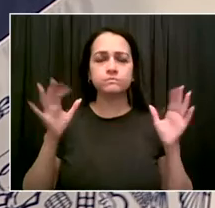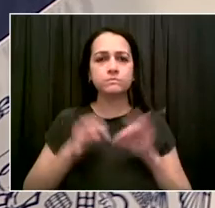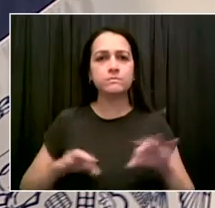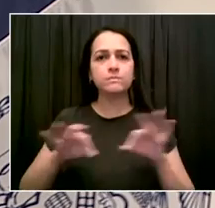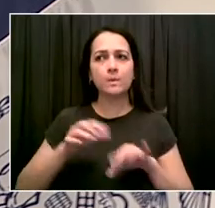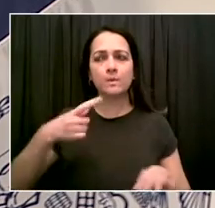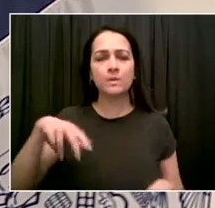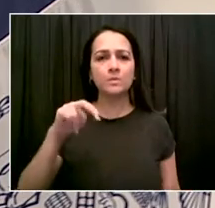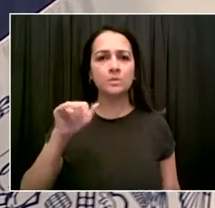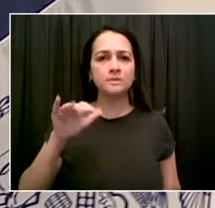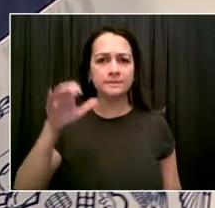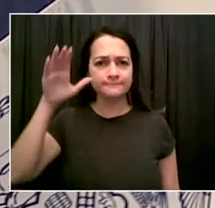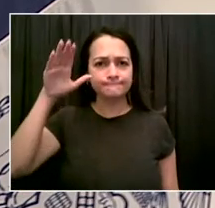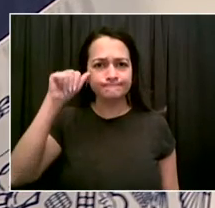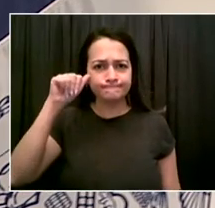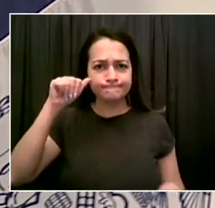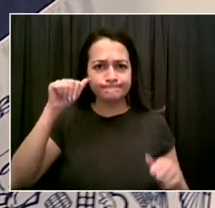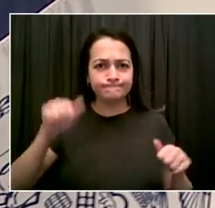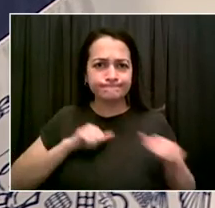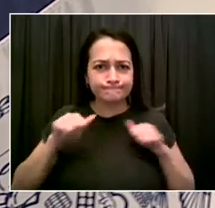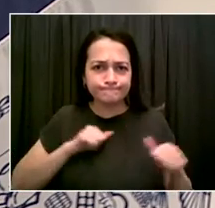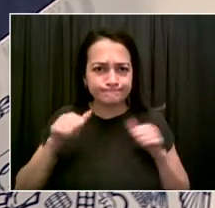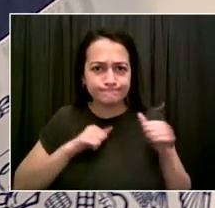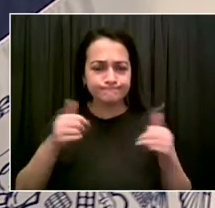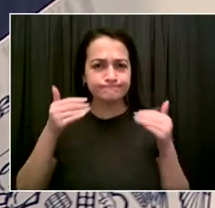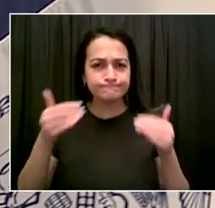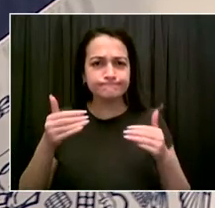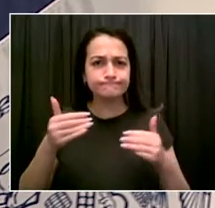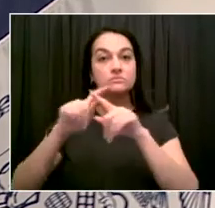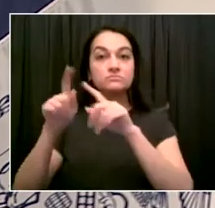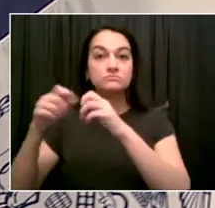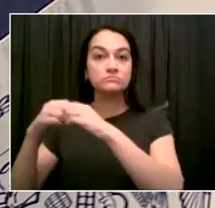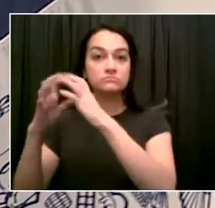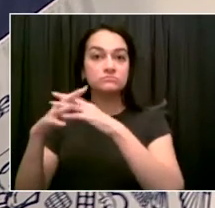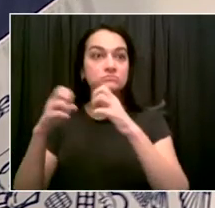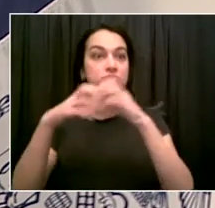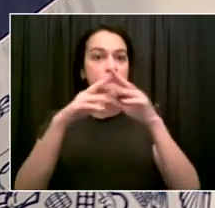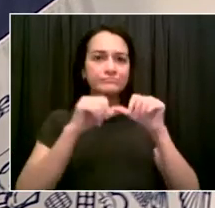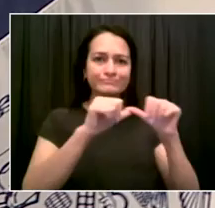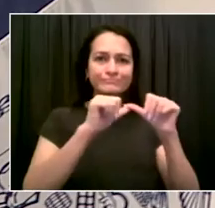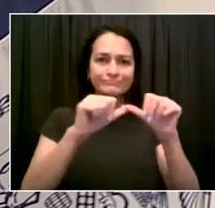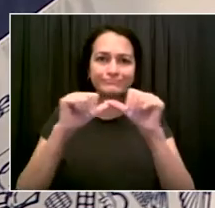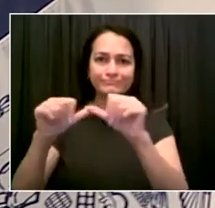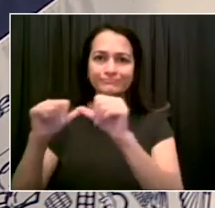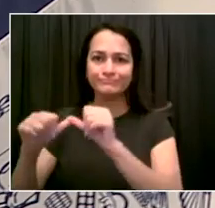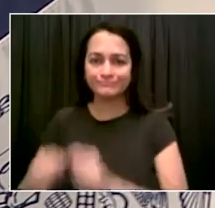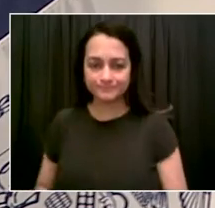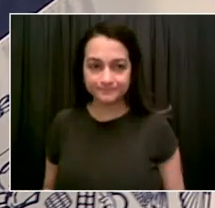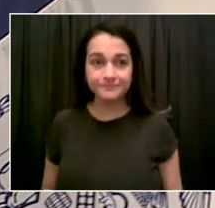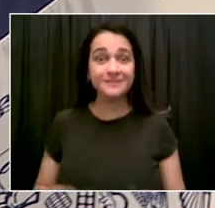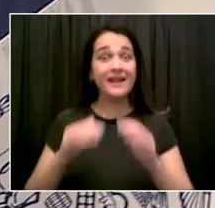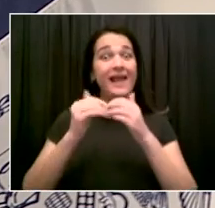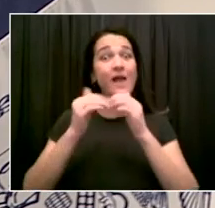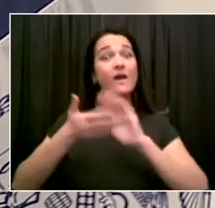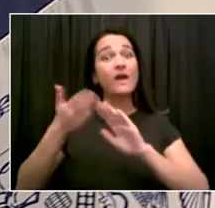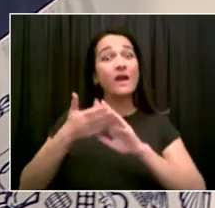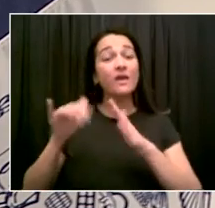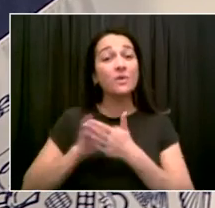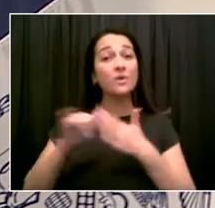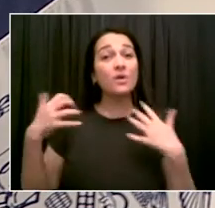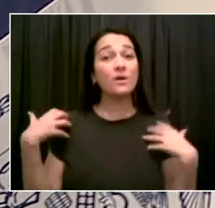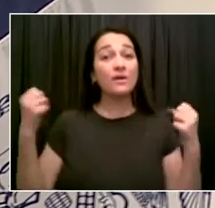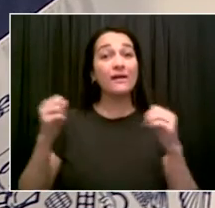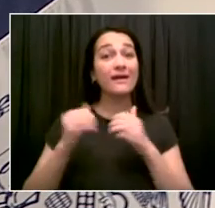the businesses coming back. You can see it all. And there's a reason. It has made the difference. This is the whole ballgame, everyone.